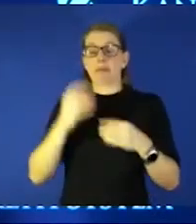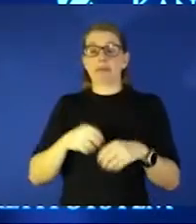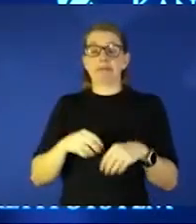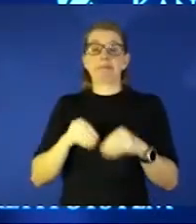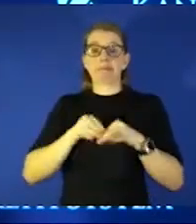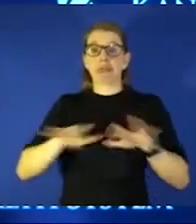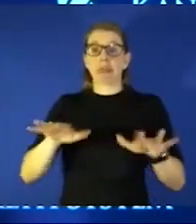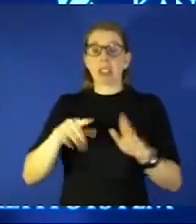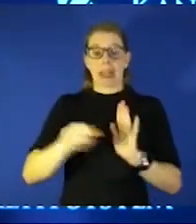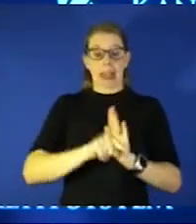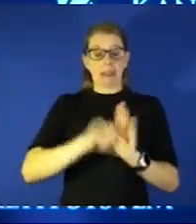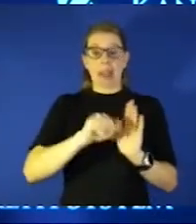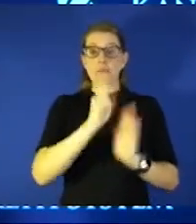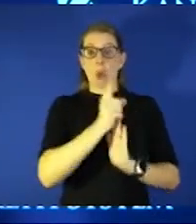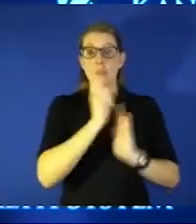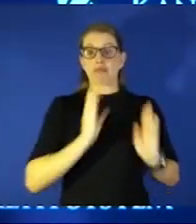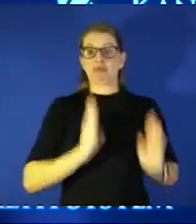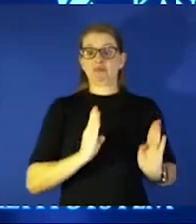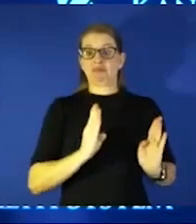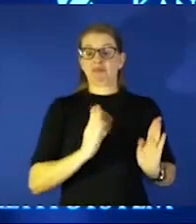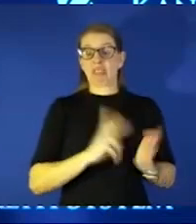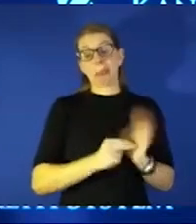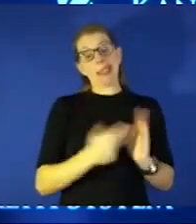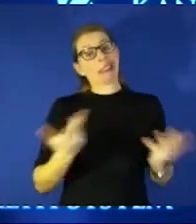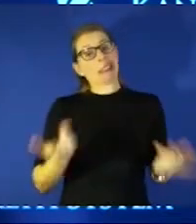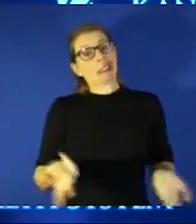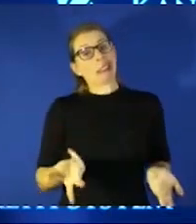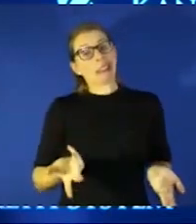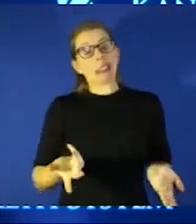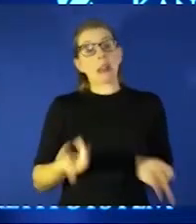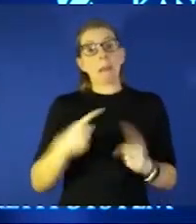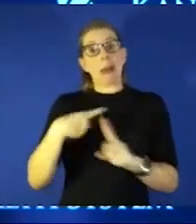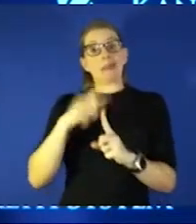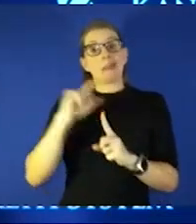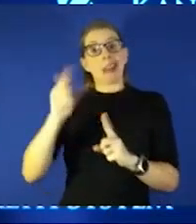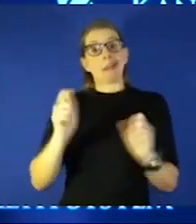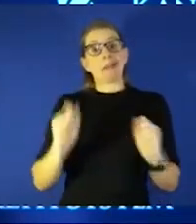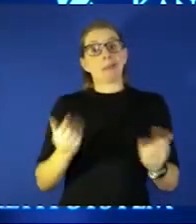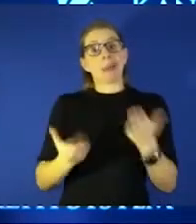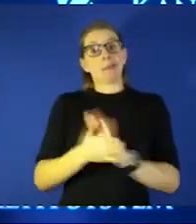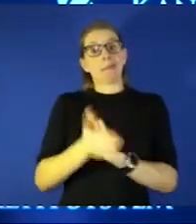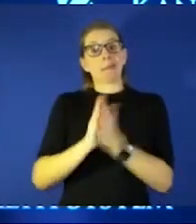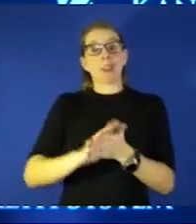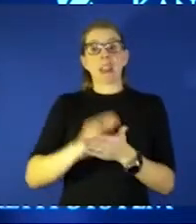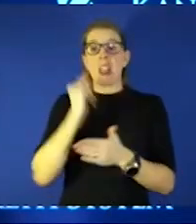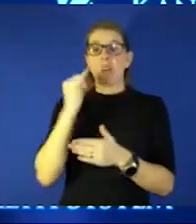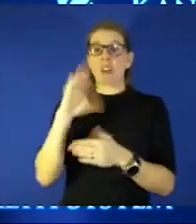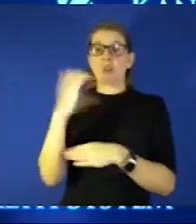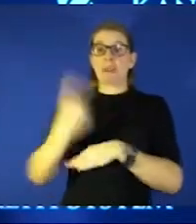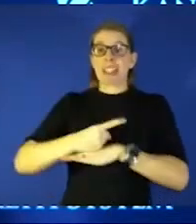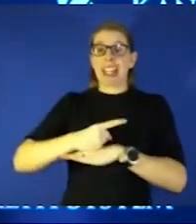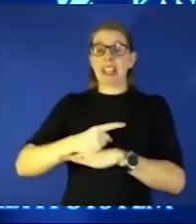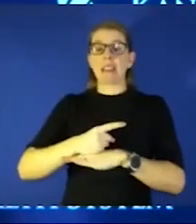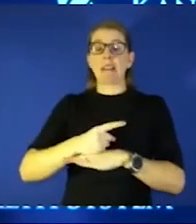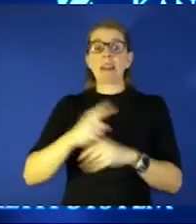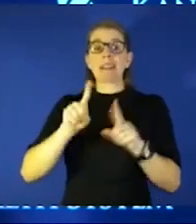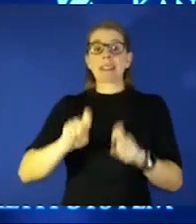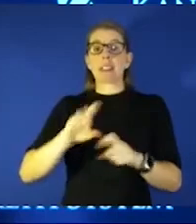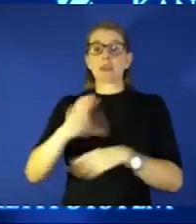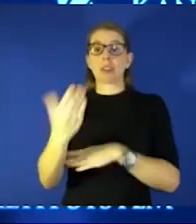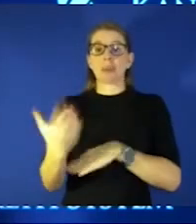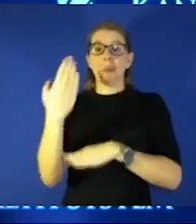moment and you're just playing the odds so i think what i would recommend is if you're going to go someplace on christmas day test christmas morning before you go